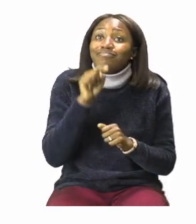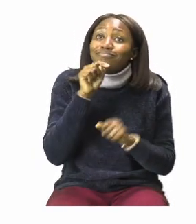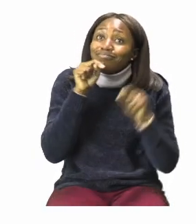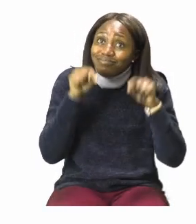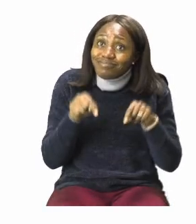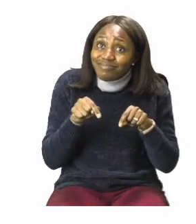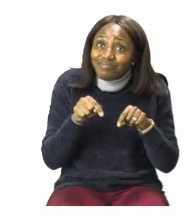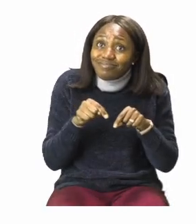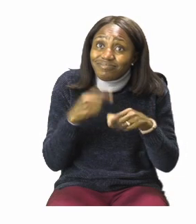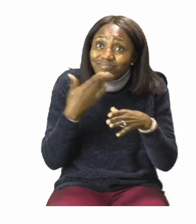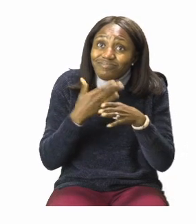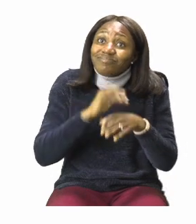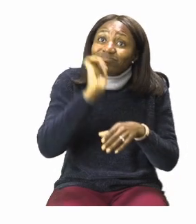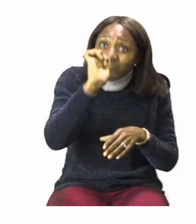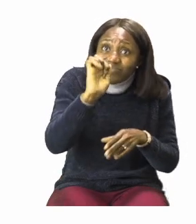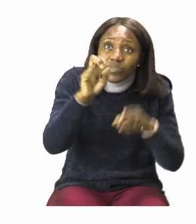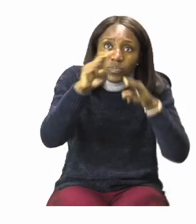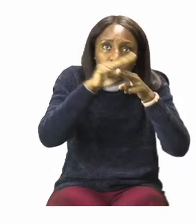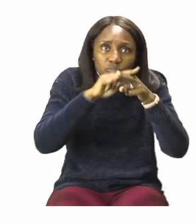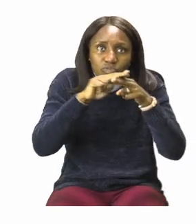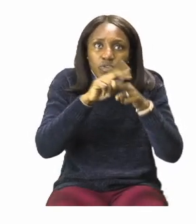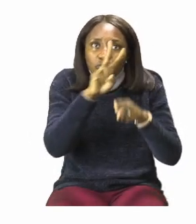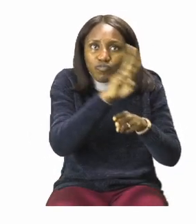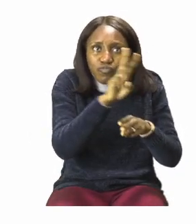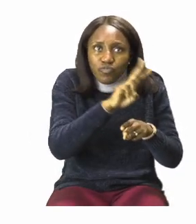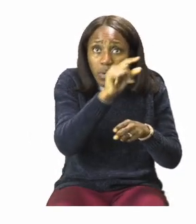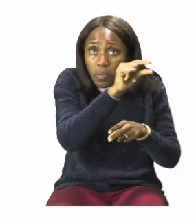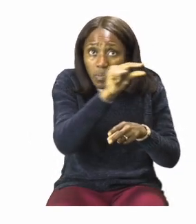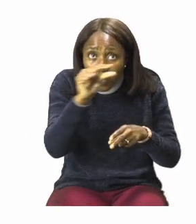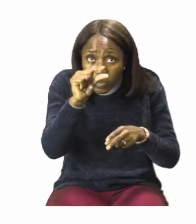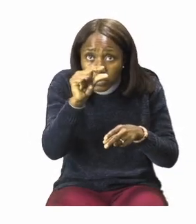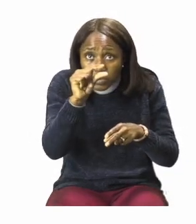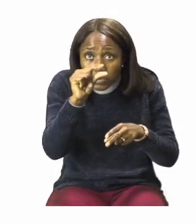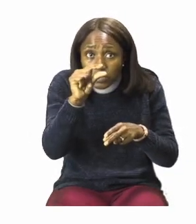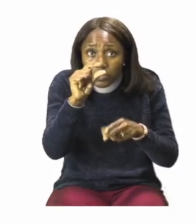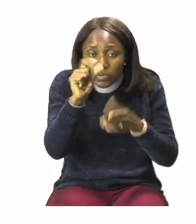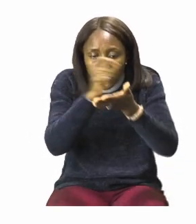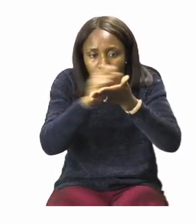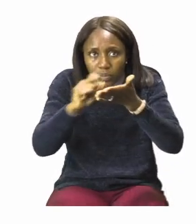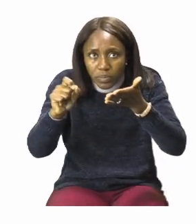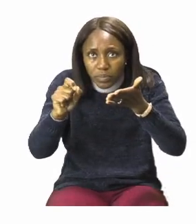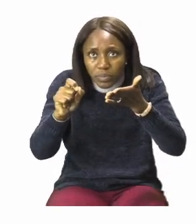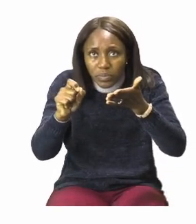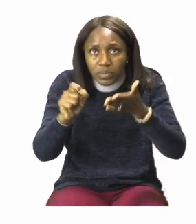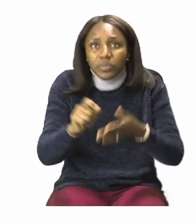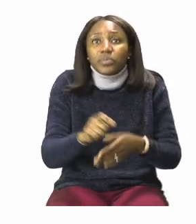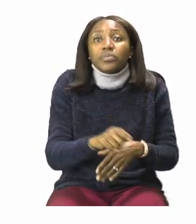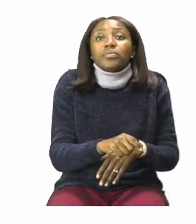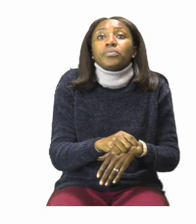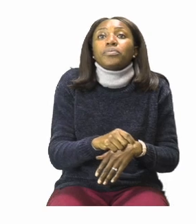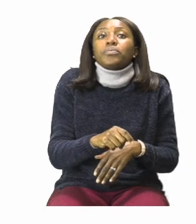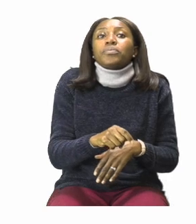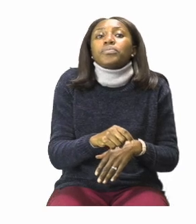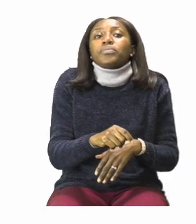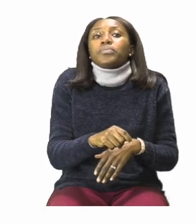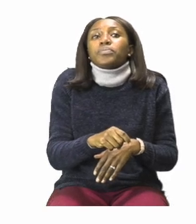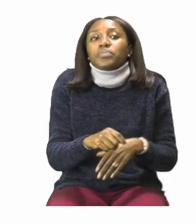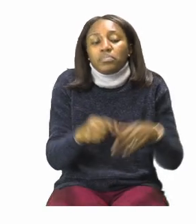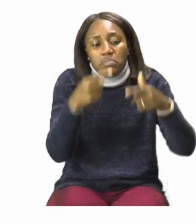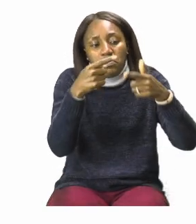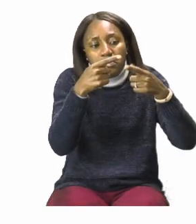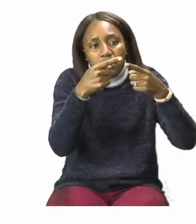sentences by using the following vocabulary words traffic, pedestrian